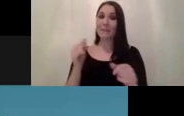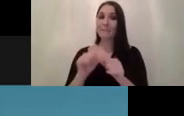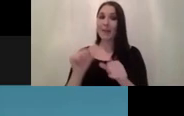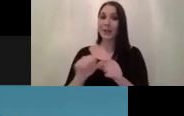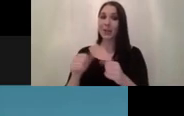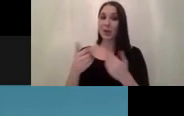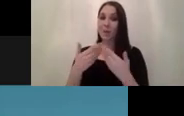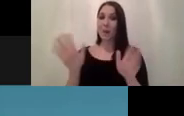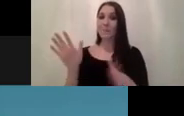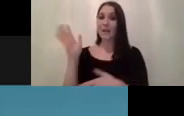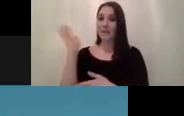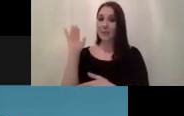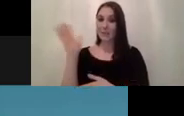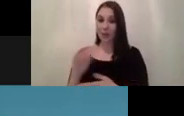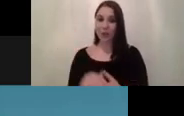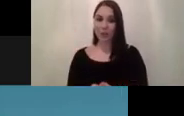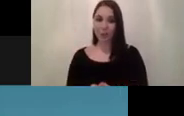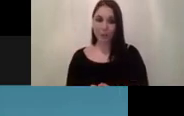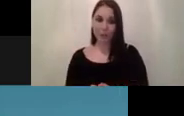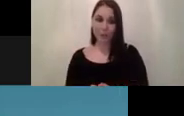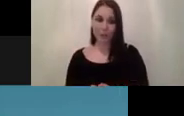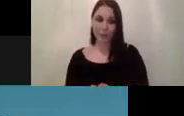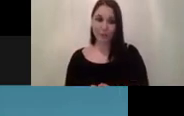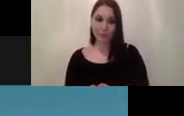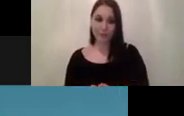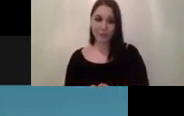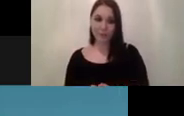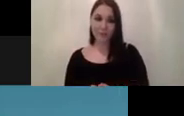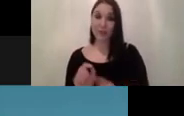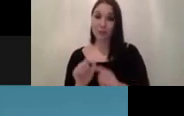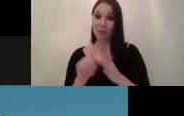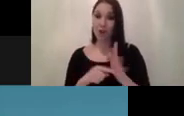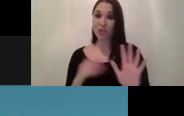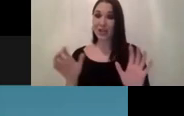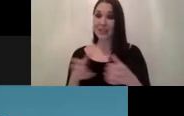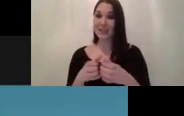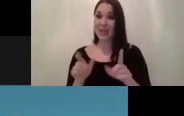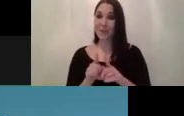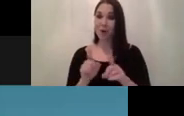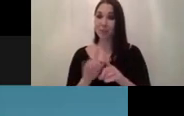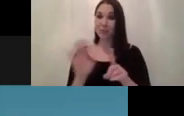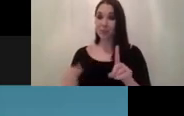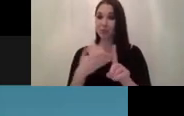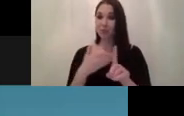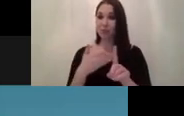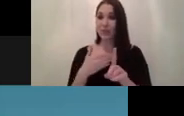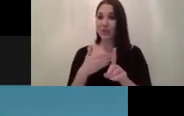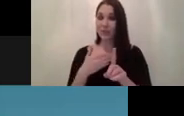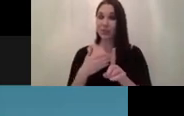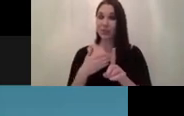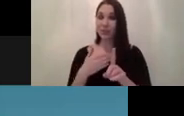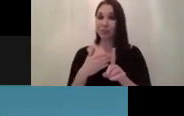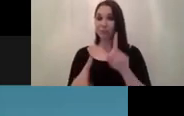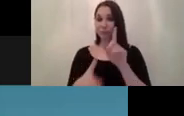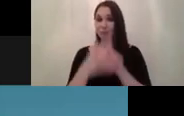would definitely help me reach my current goals and for the project team it would be also reaching their goals of i think if everything